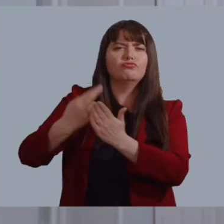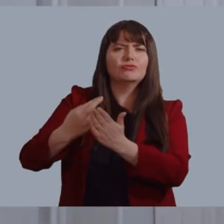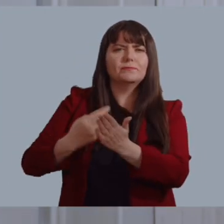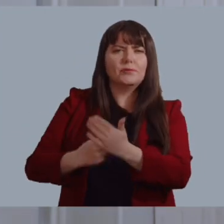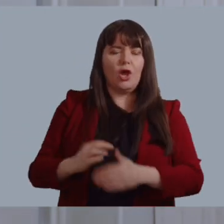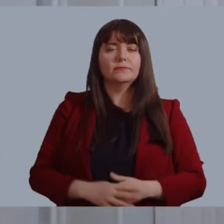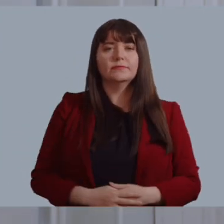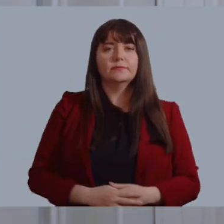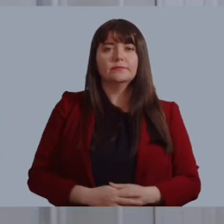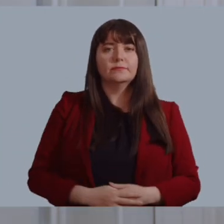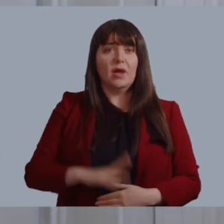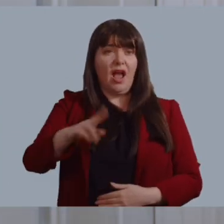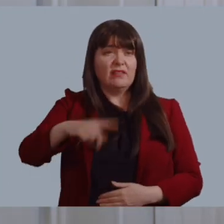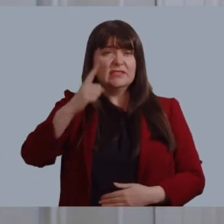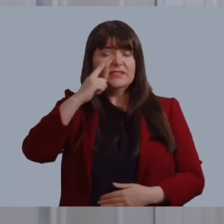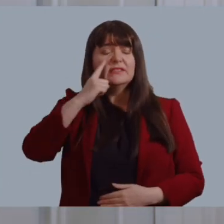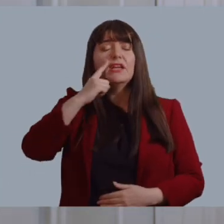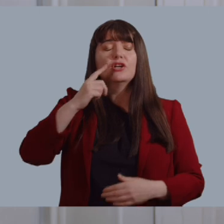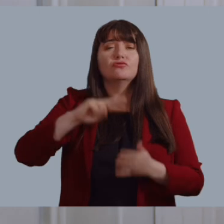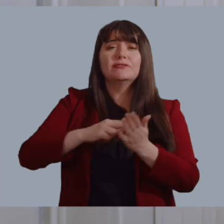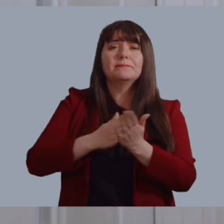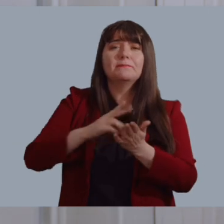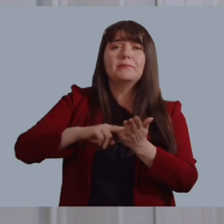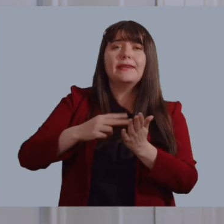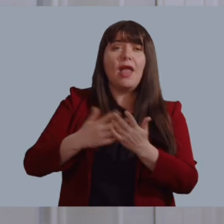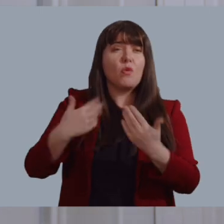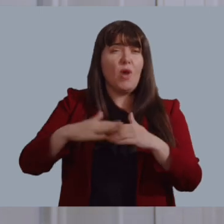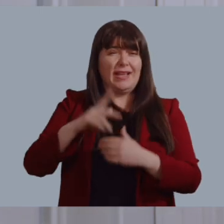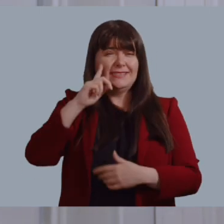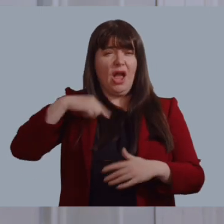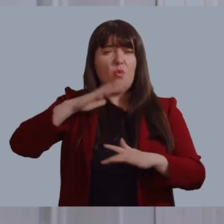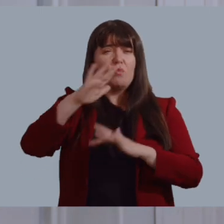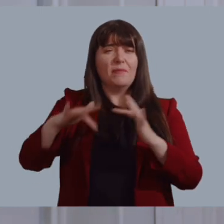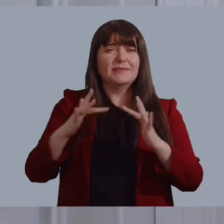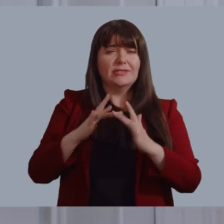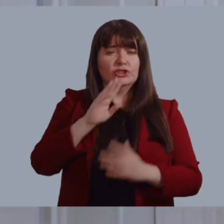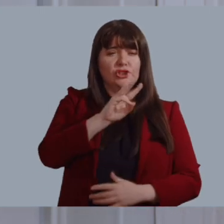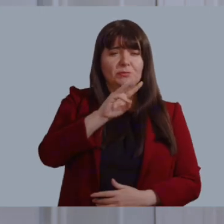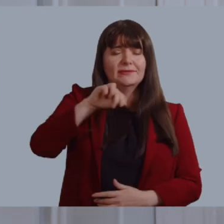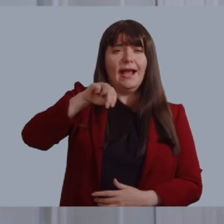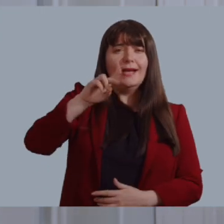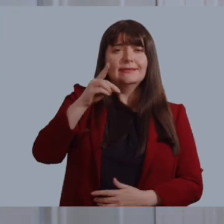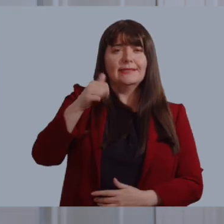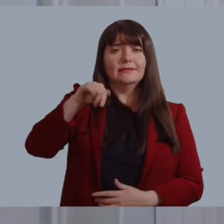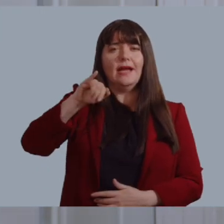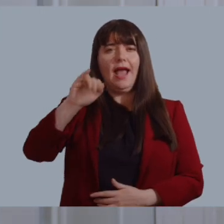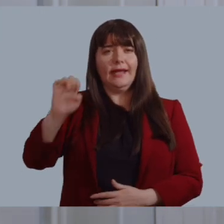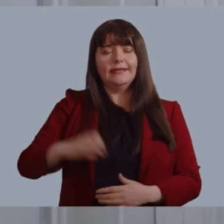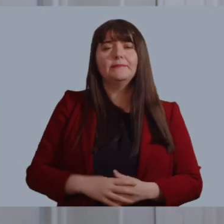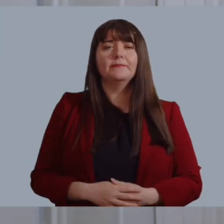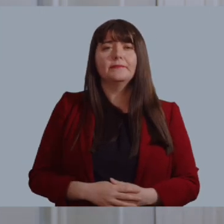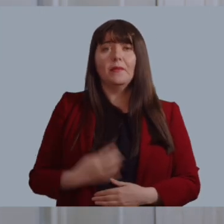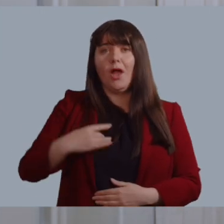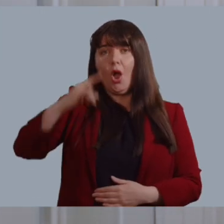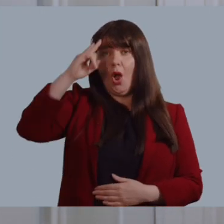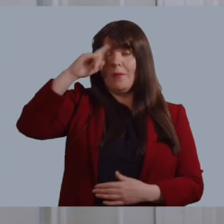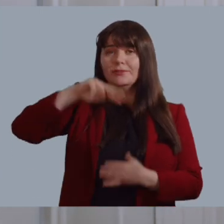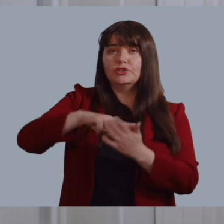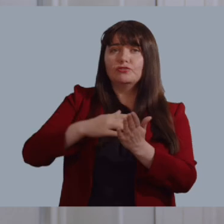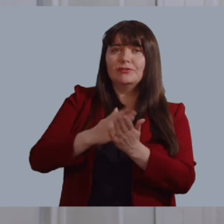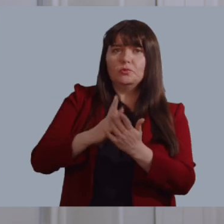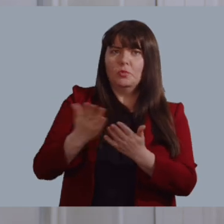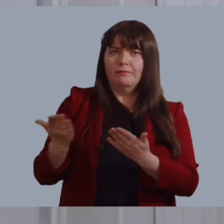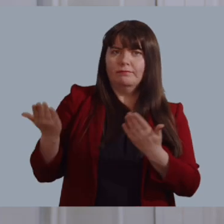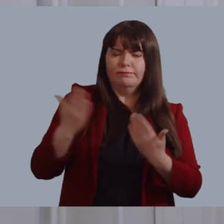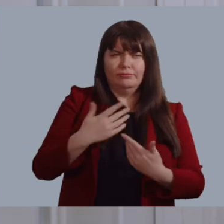can find our strategic plan on our website nda.ie. We hope this strategy will bring us closer